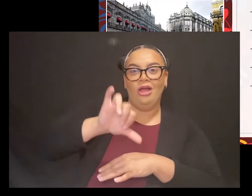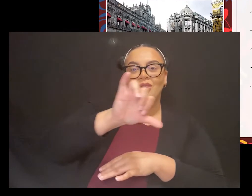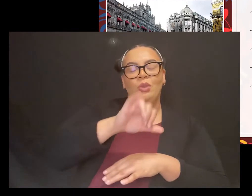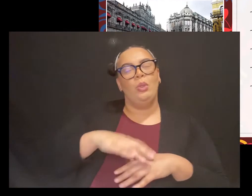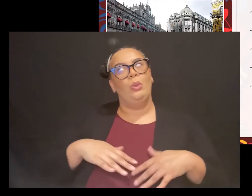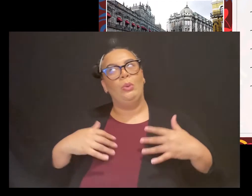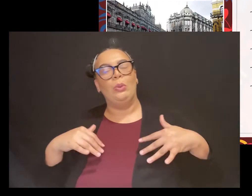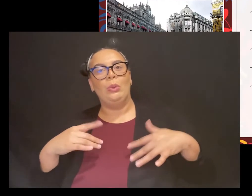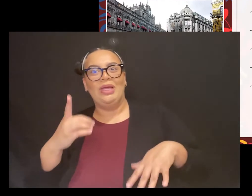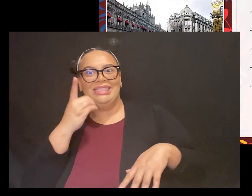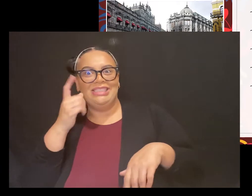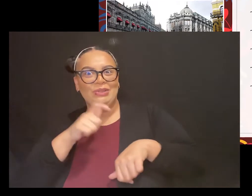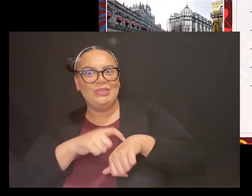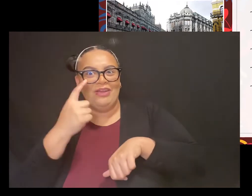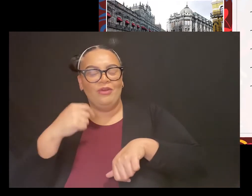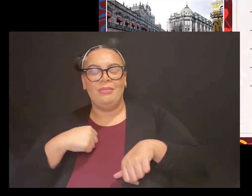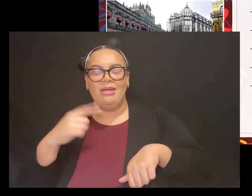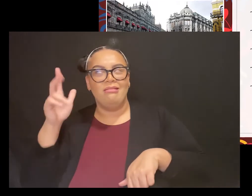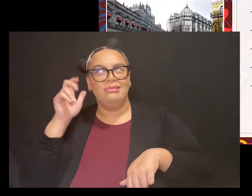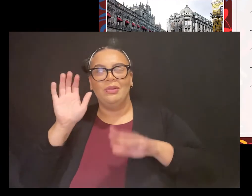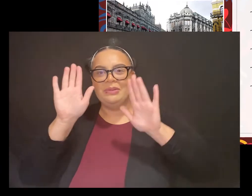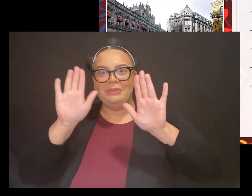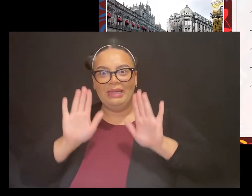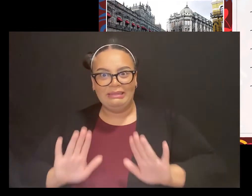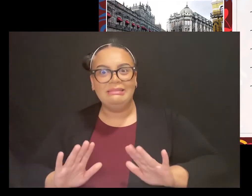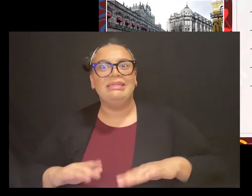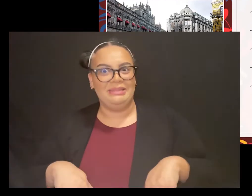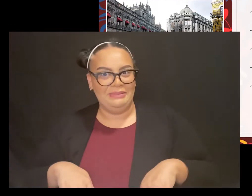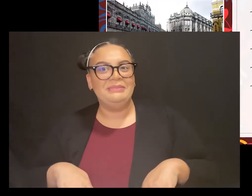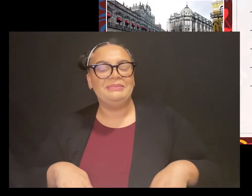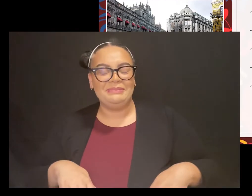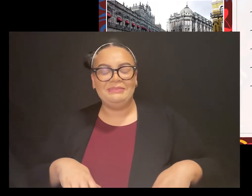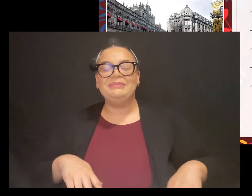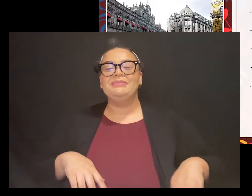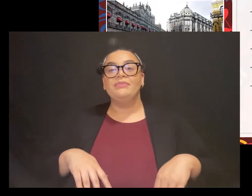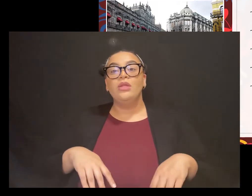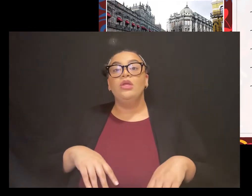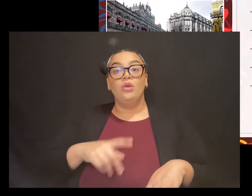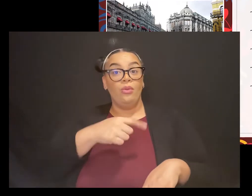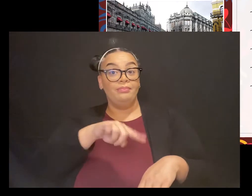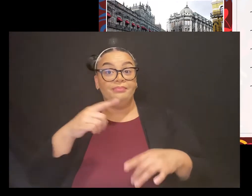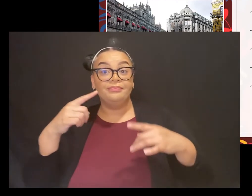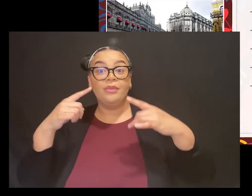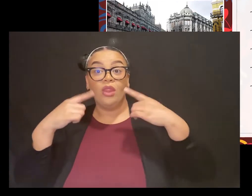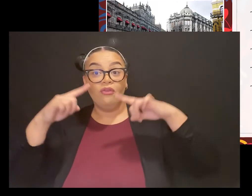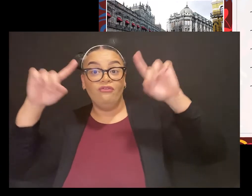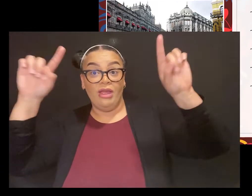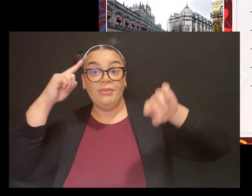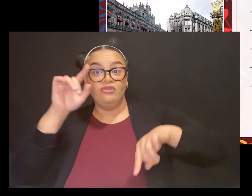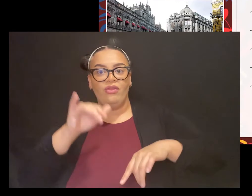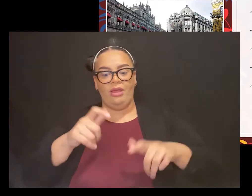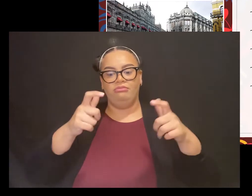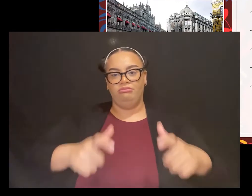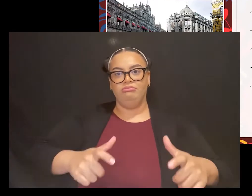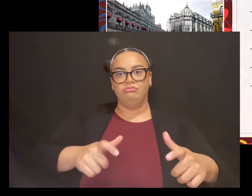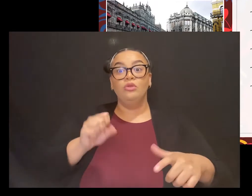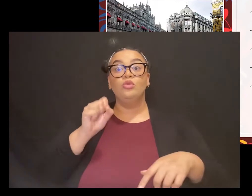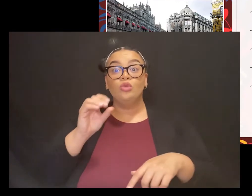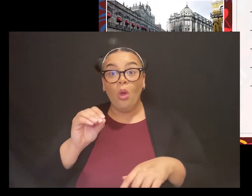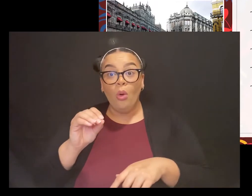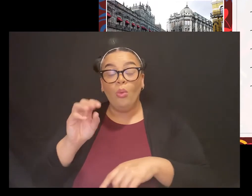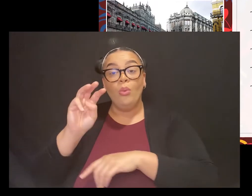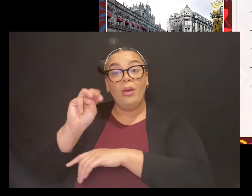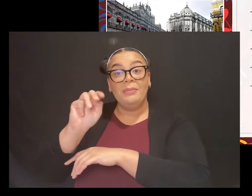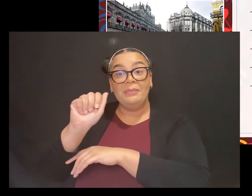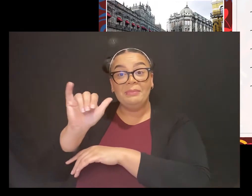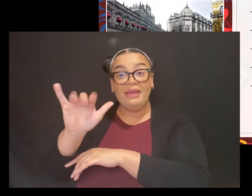So they're famous for that dish. So at Cinco de Mayo, of course, they celebrate with that dish because that's